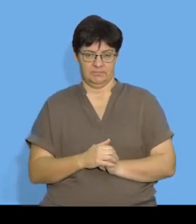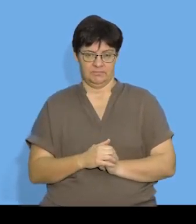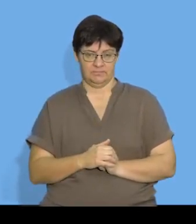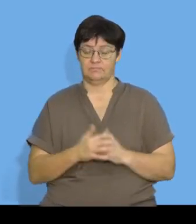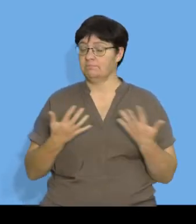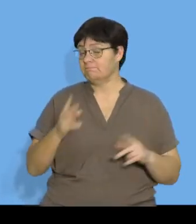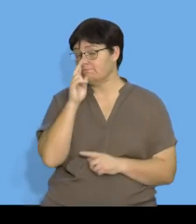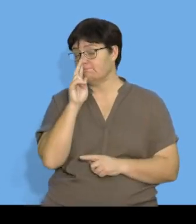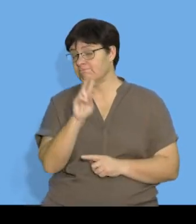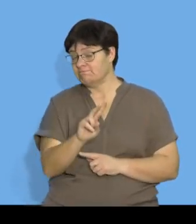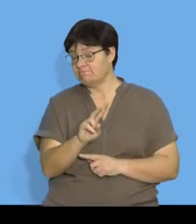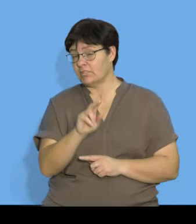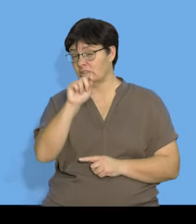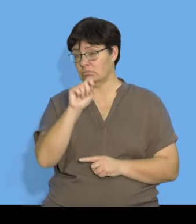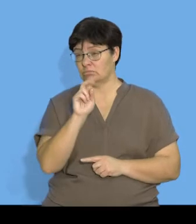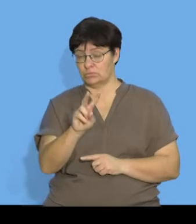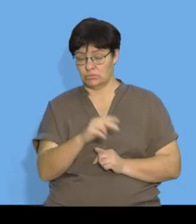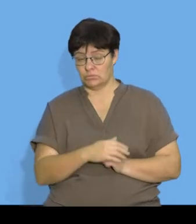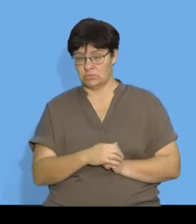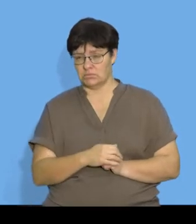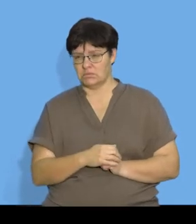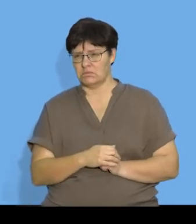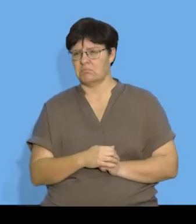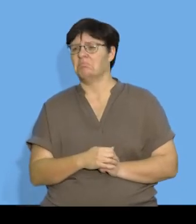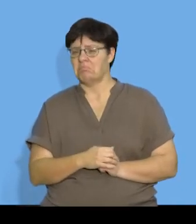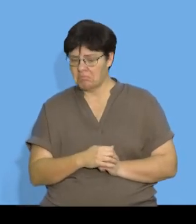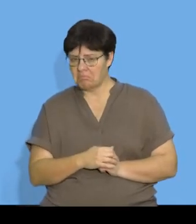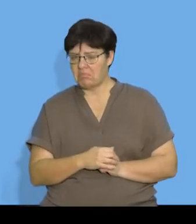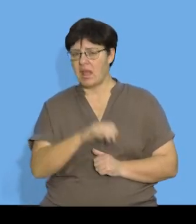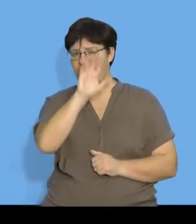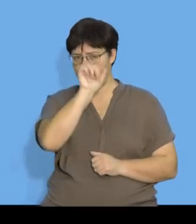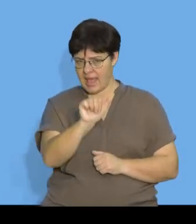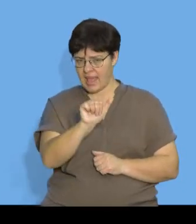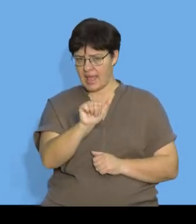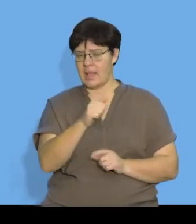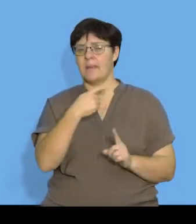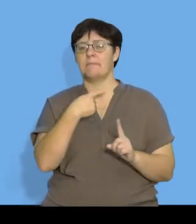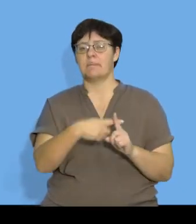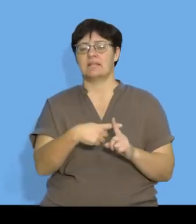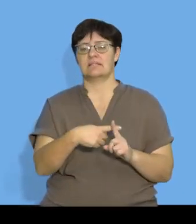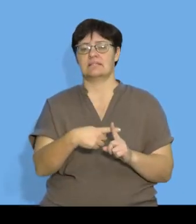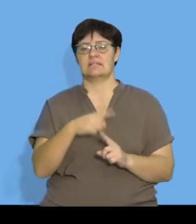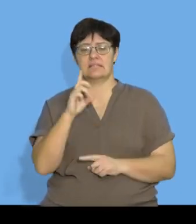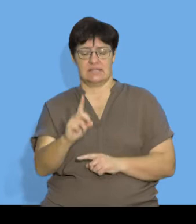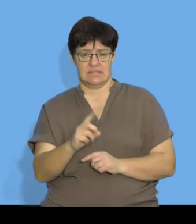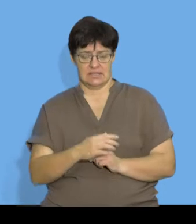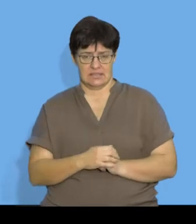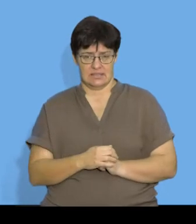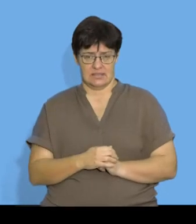If I'm looking at term 2, I'm sure everyone will agree with me that's going to be A plus D